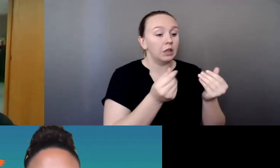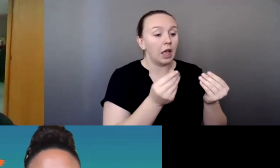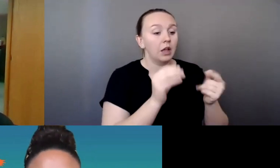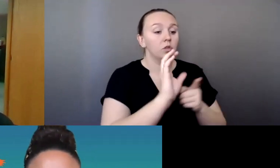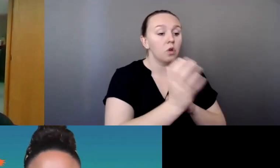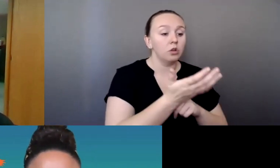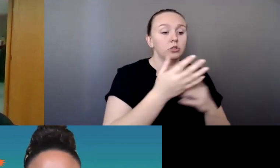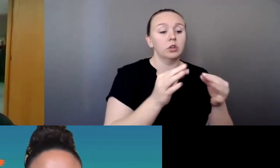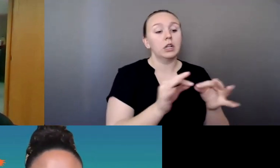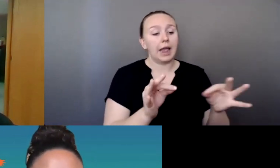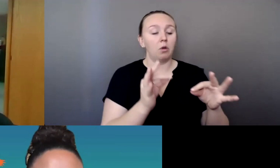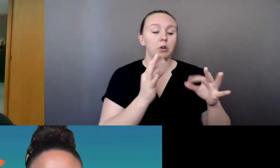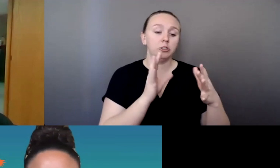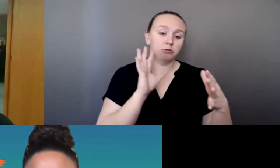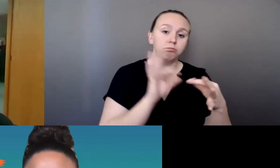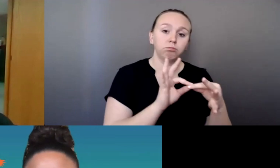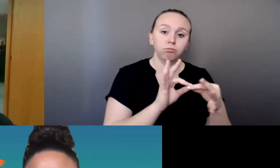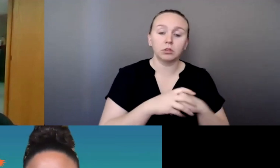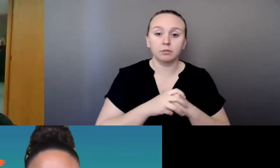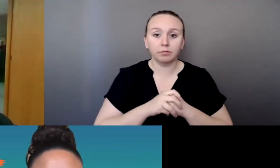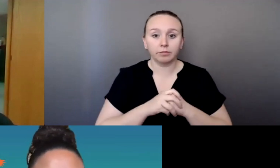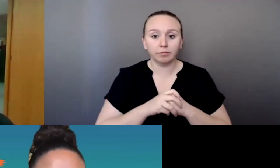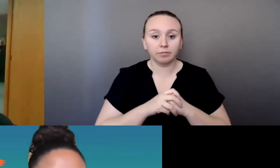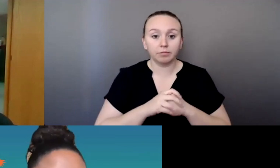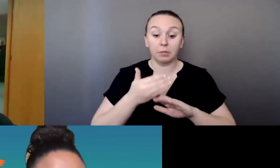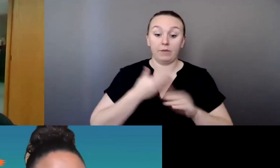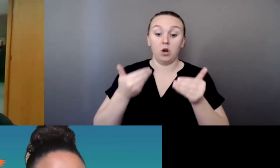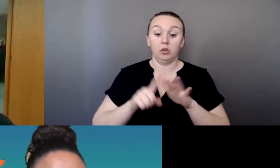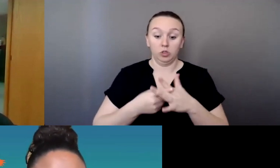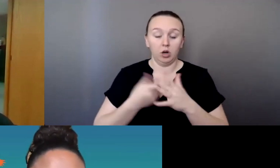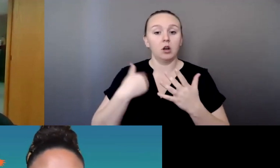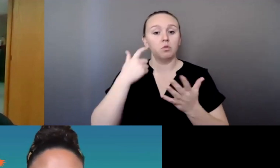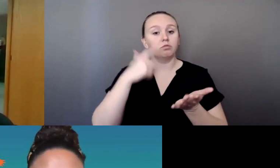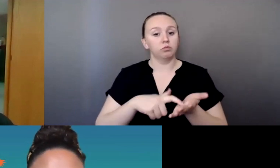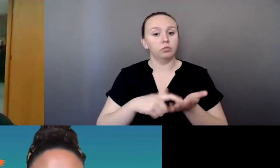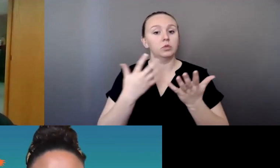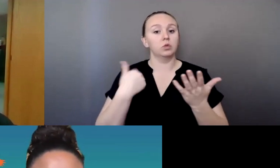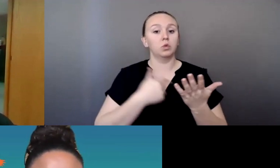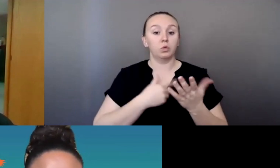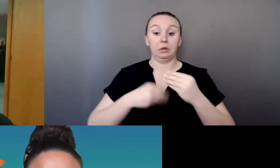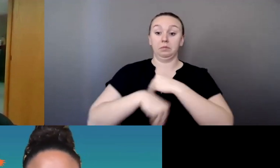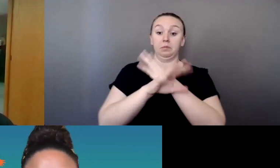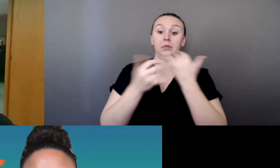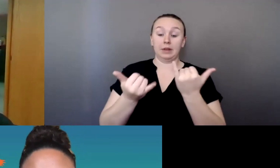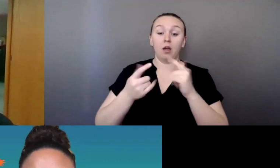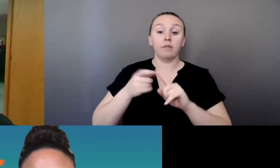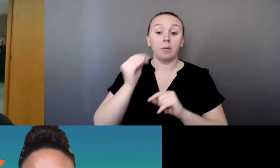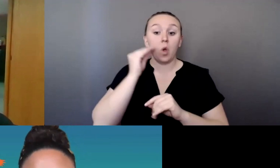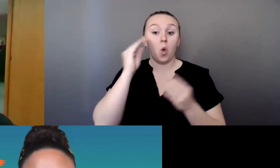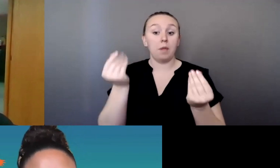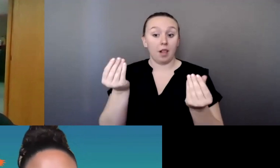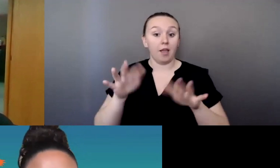Before we begin, I want to acknowledge that we are broadcasting from the ancestral homelands of